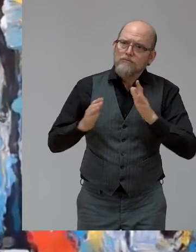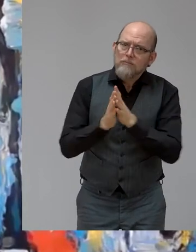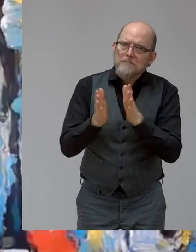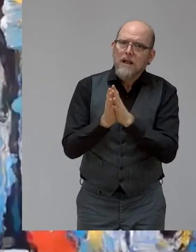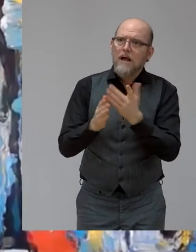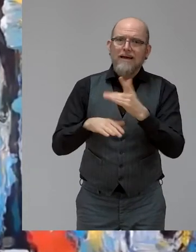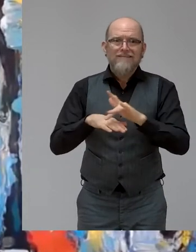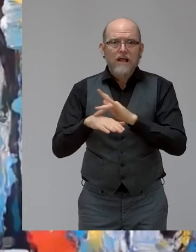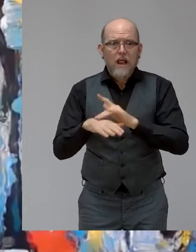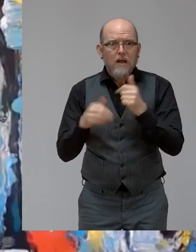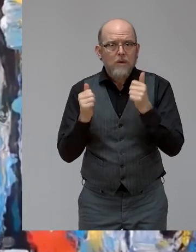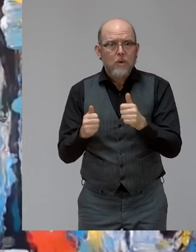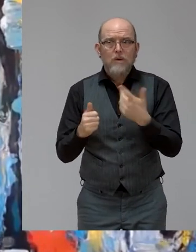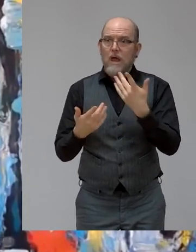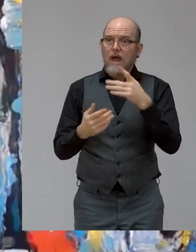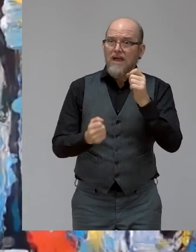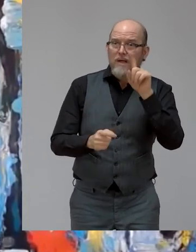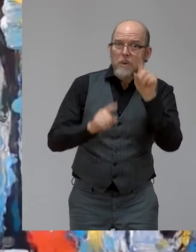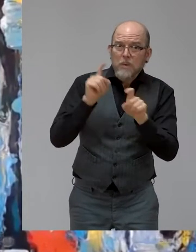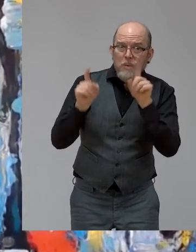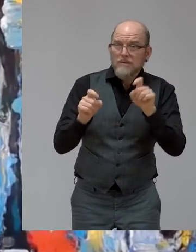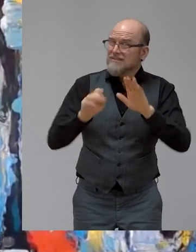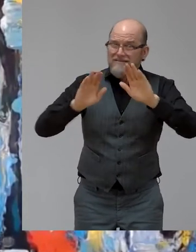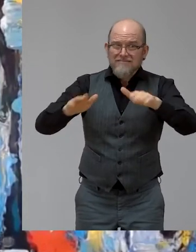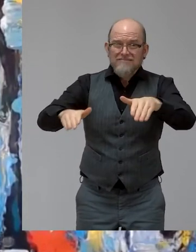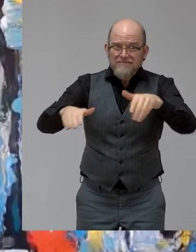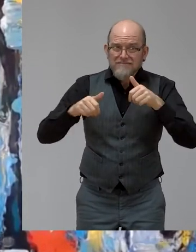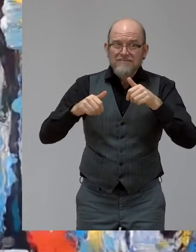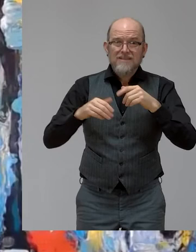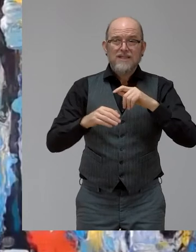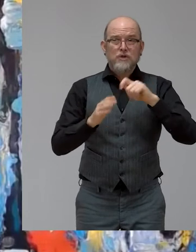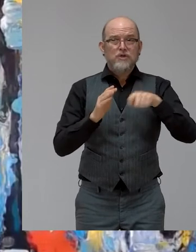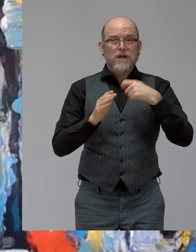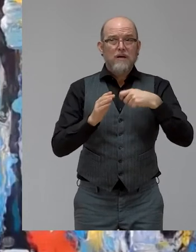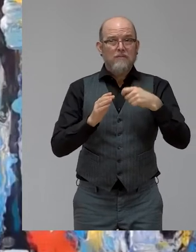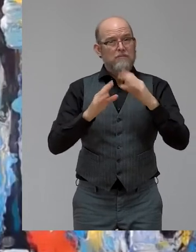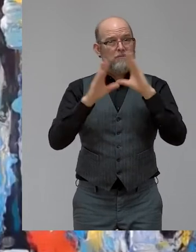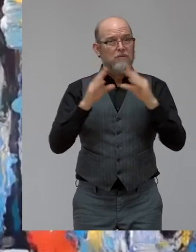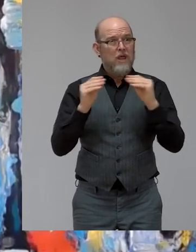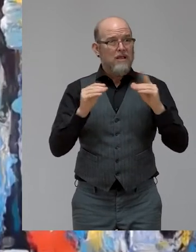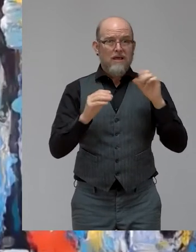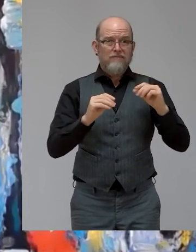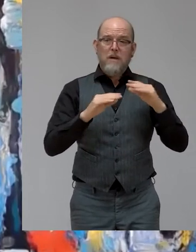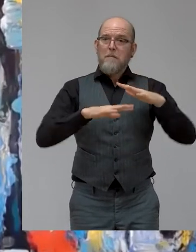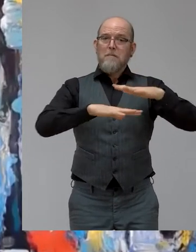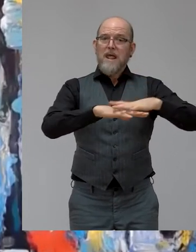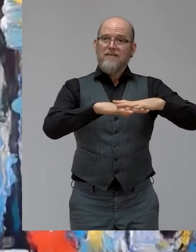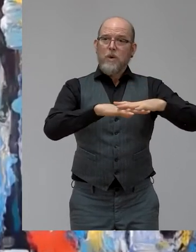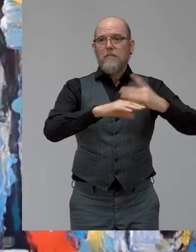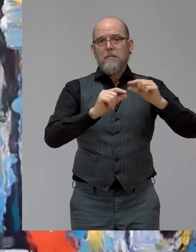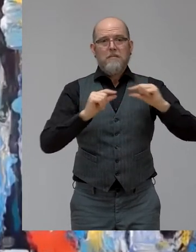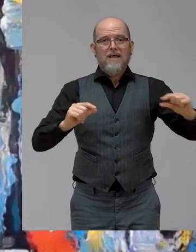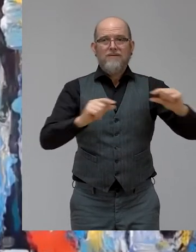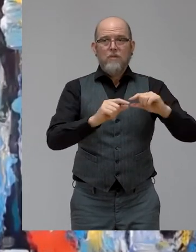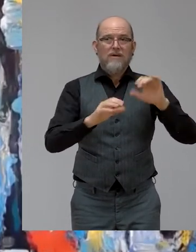Use the Xero Project platform chat box and send us whatever your thoughts